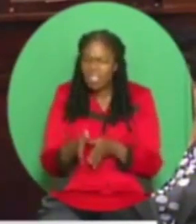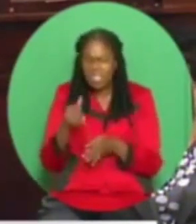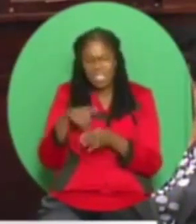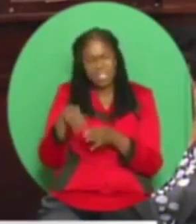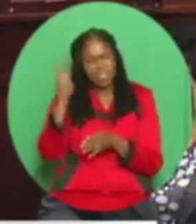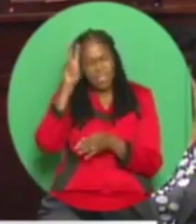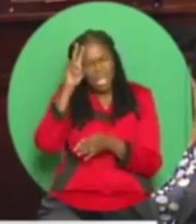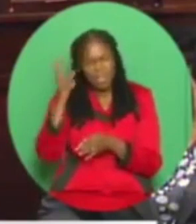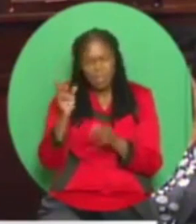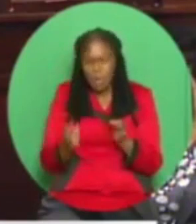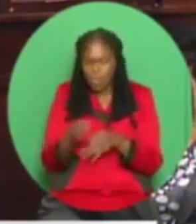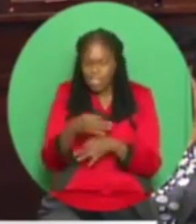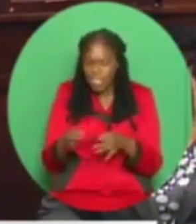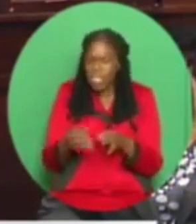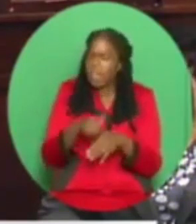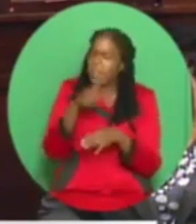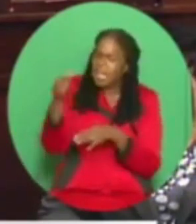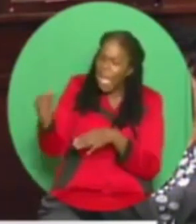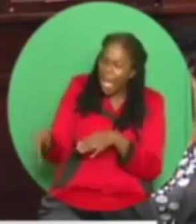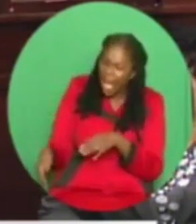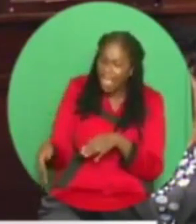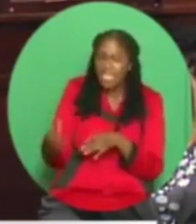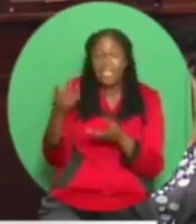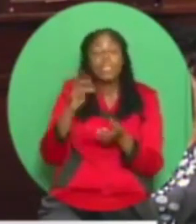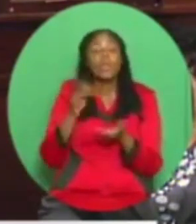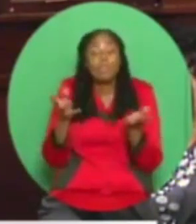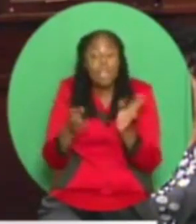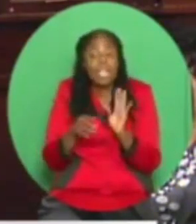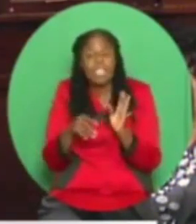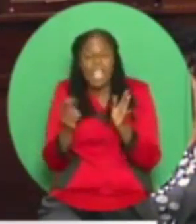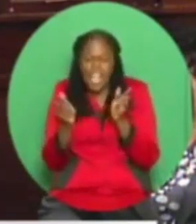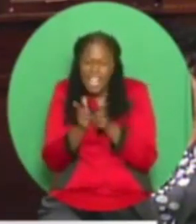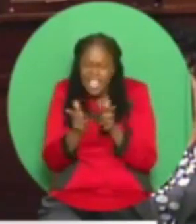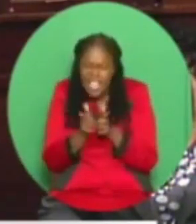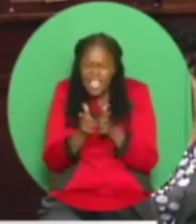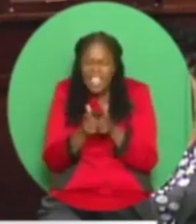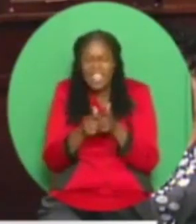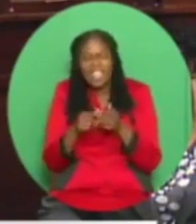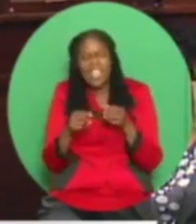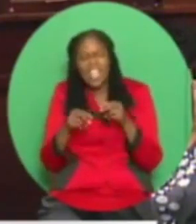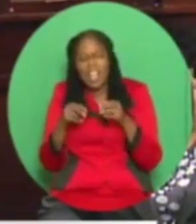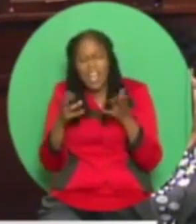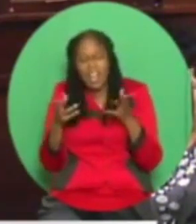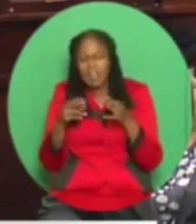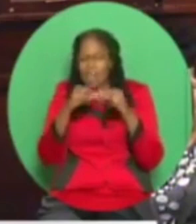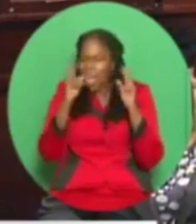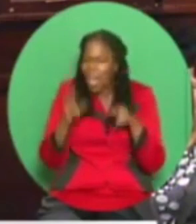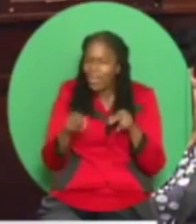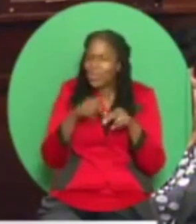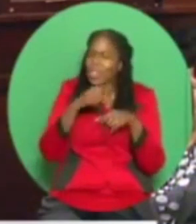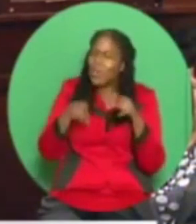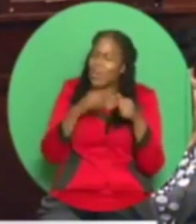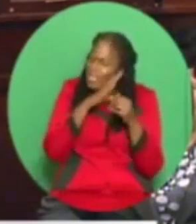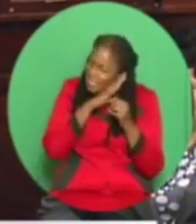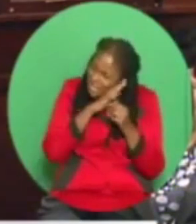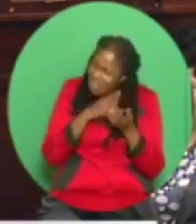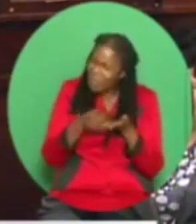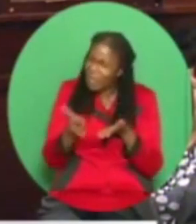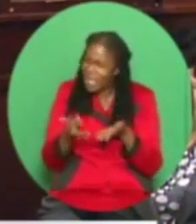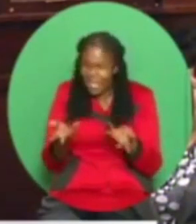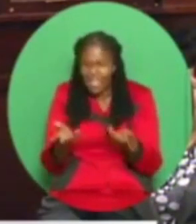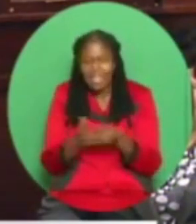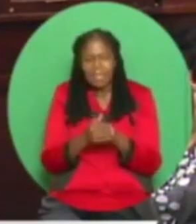like a travel lodge, where you go and you sleep and you get up in the morning and move on. In the back, they have an office here. It's called Sunstone Equity.